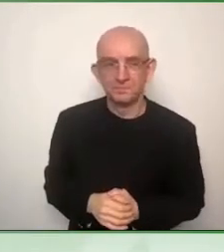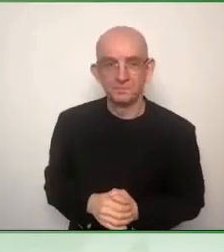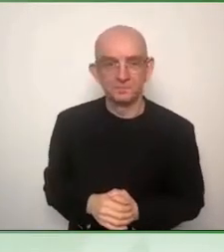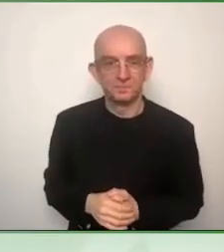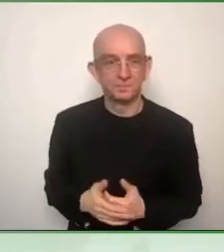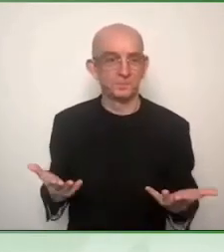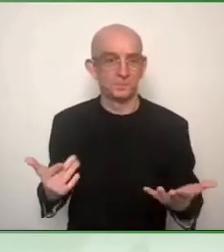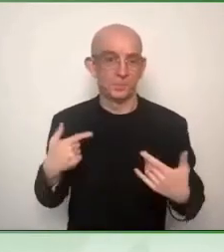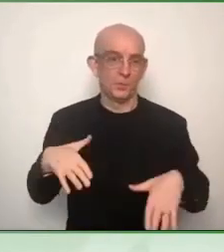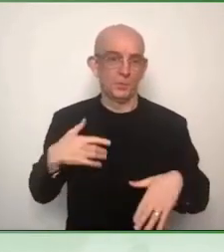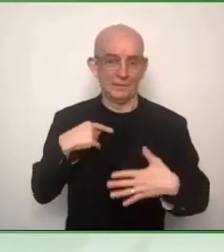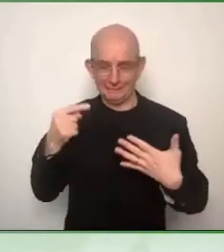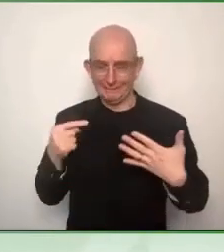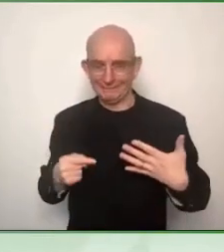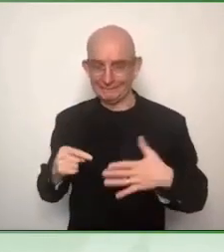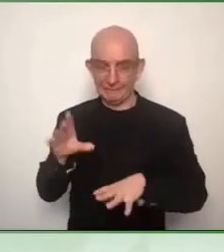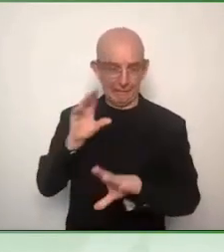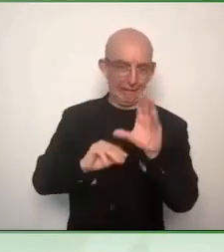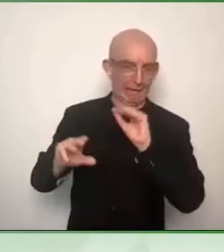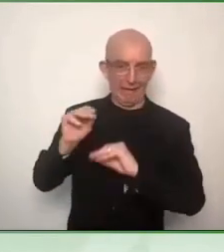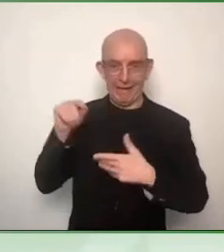with this standard. Thank you.